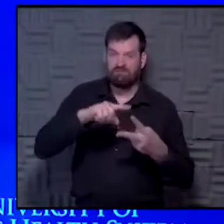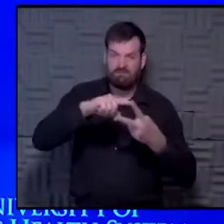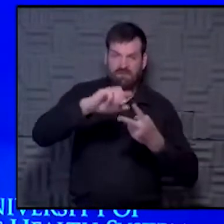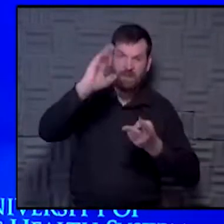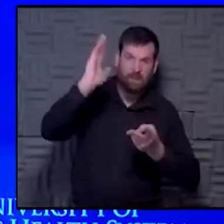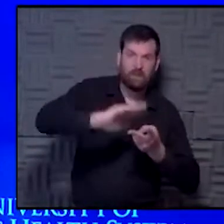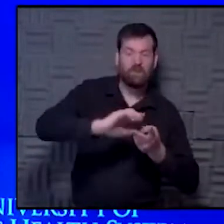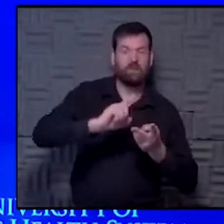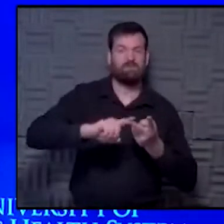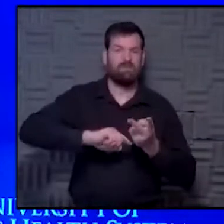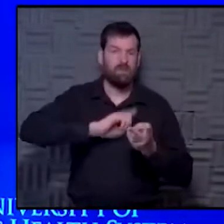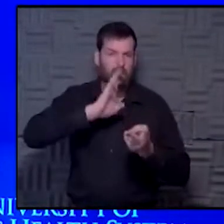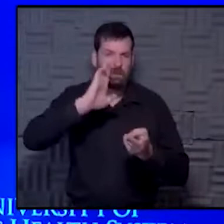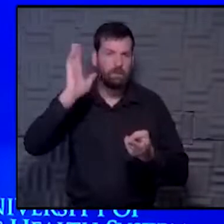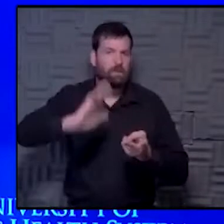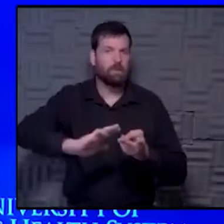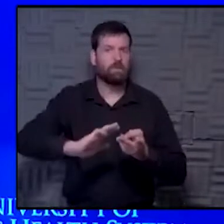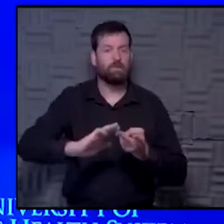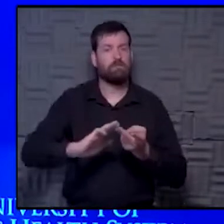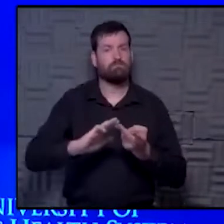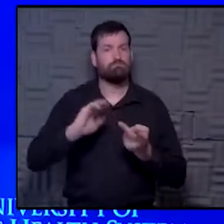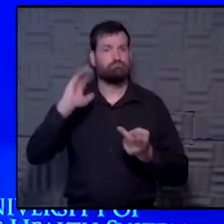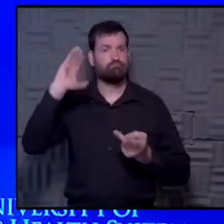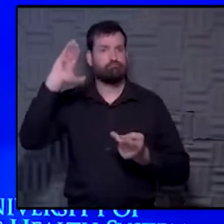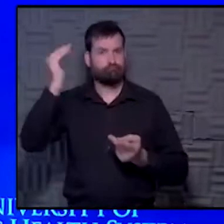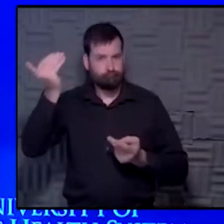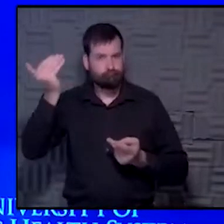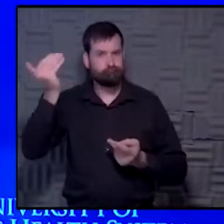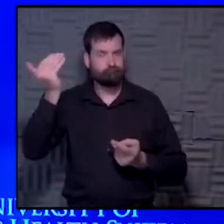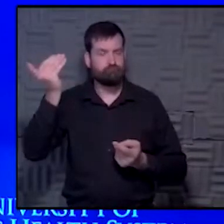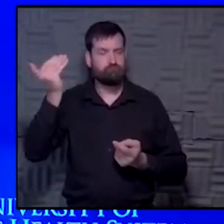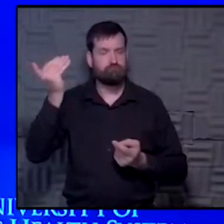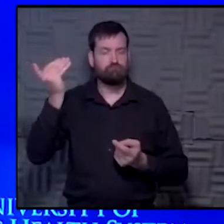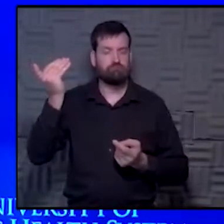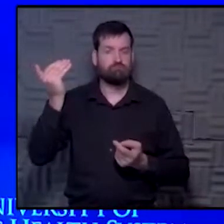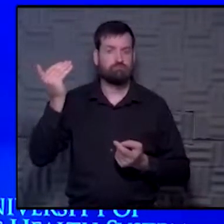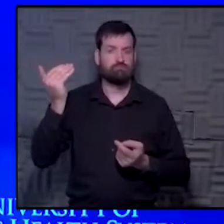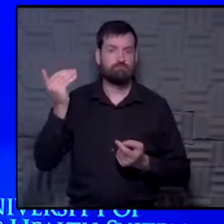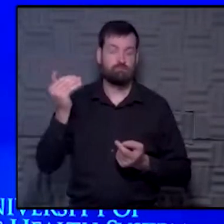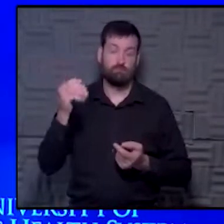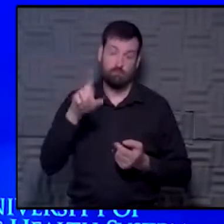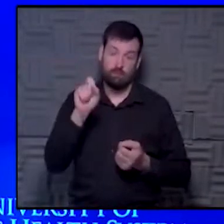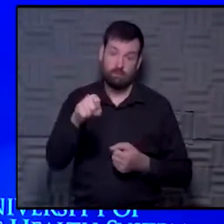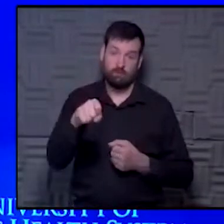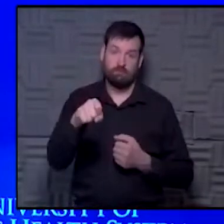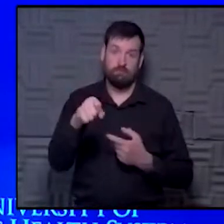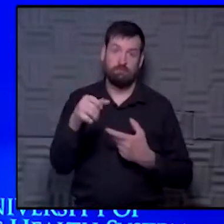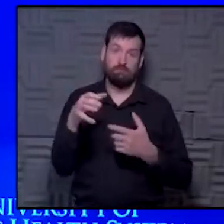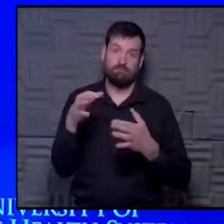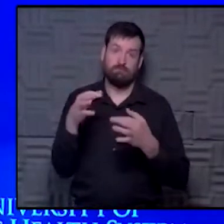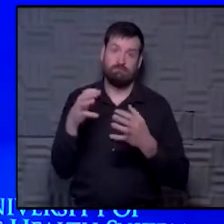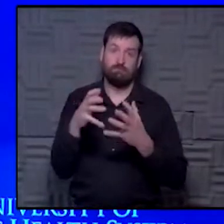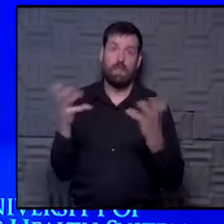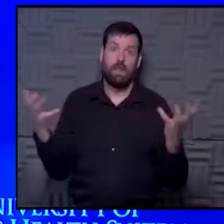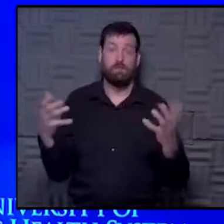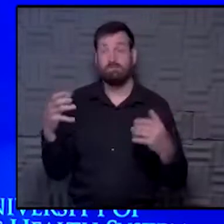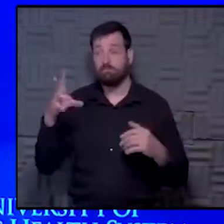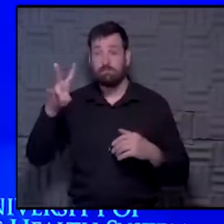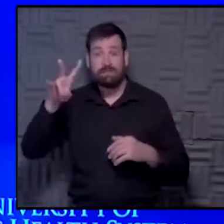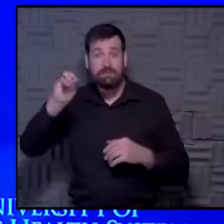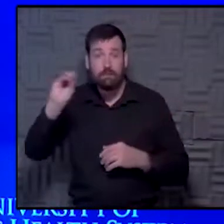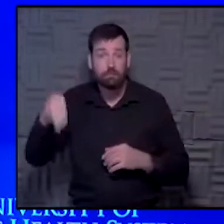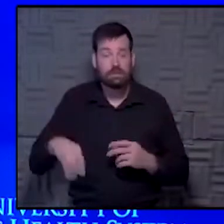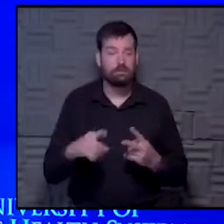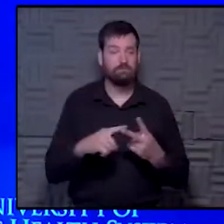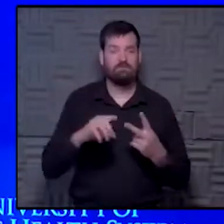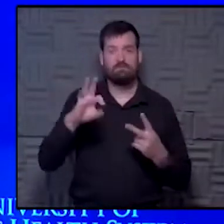transmission and the reduction in asymptomatic or mild disease is also significant. Whether that's 70% or